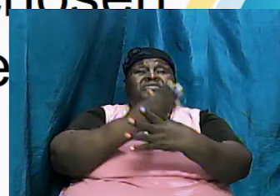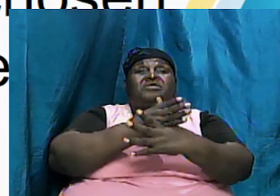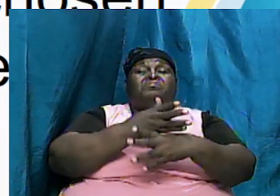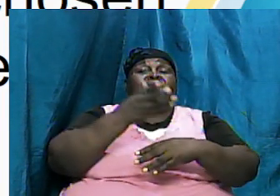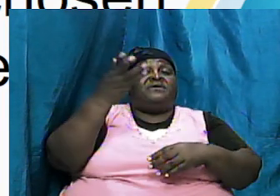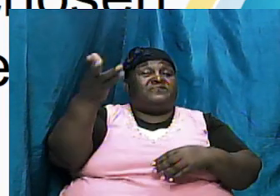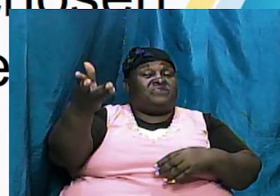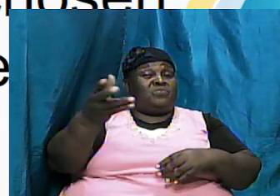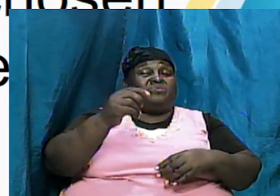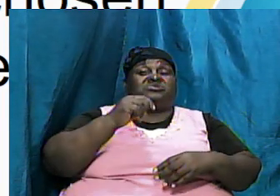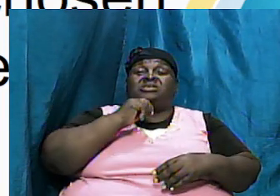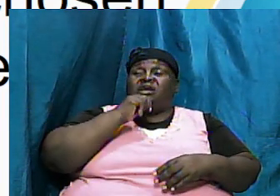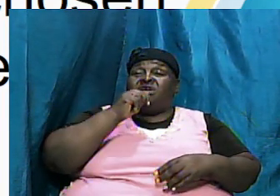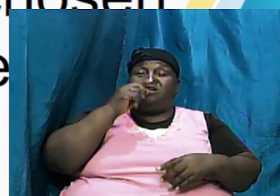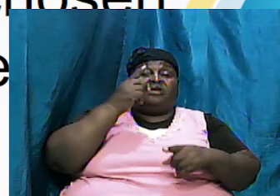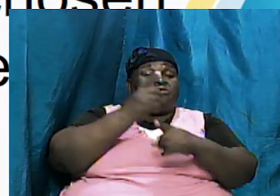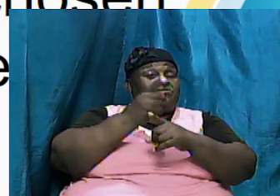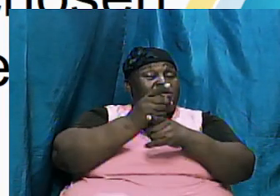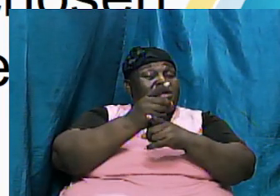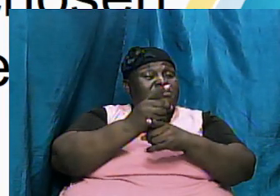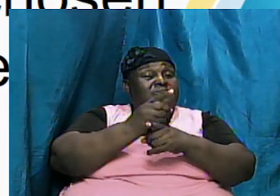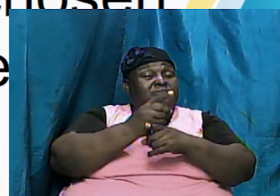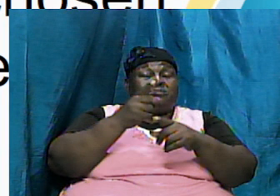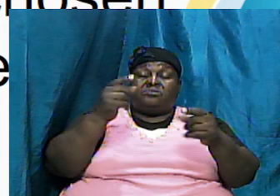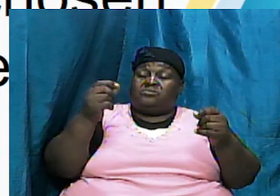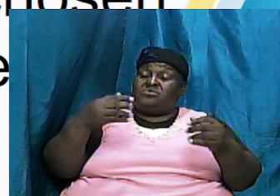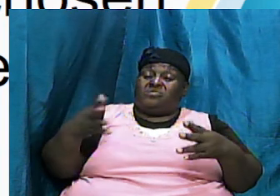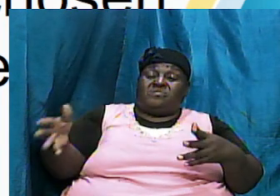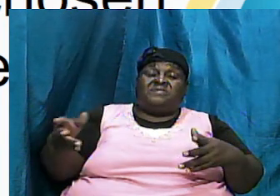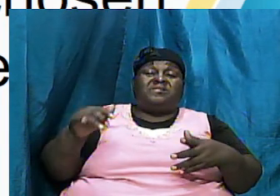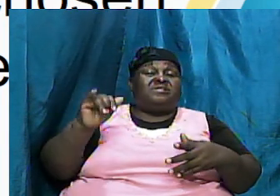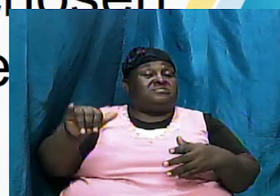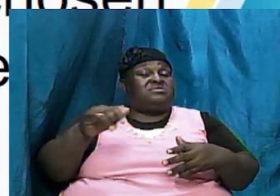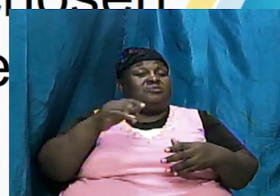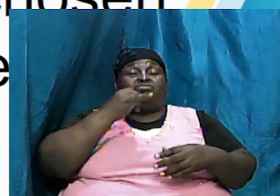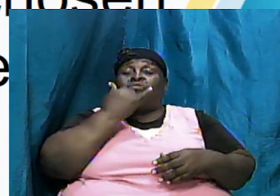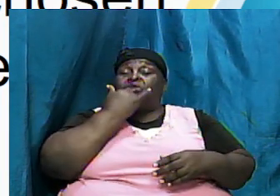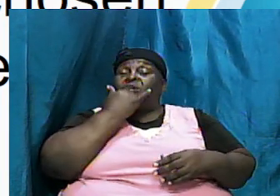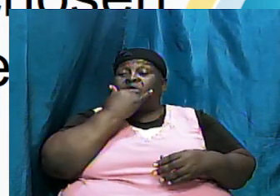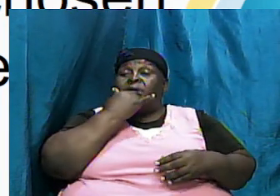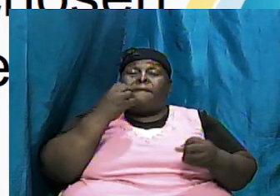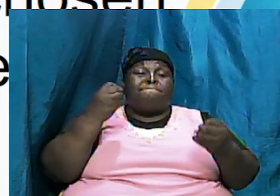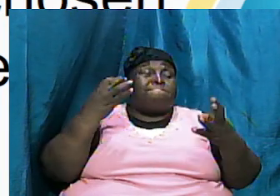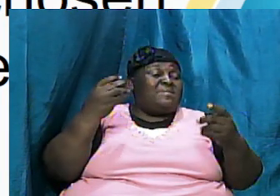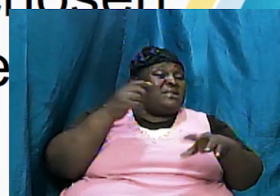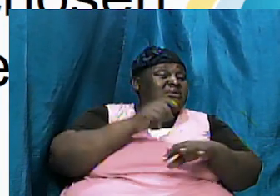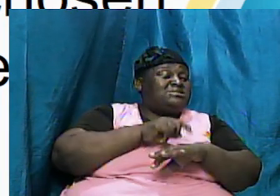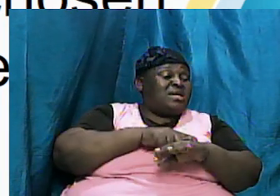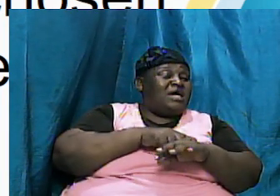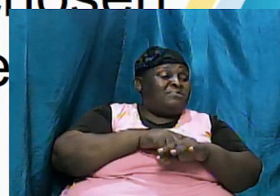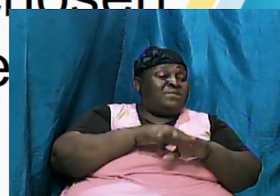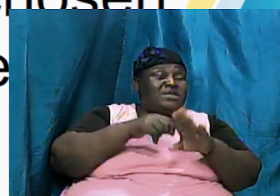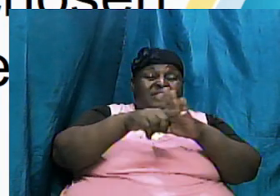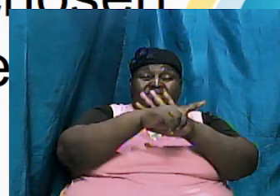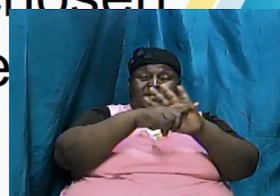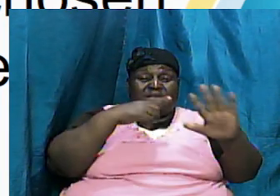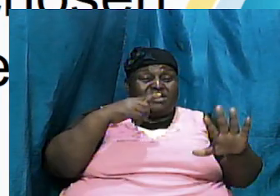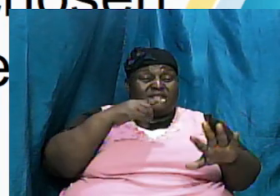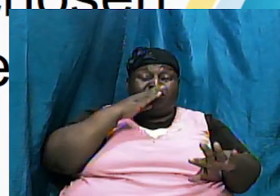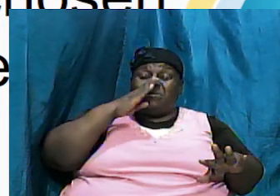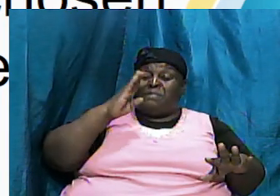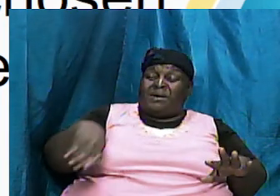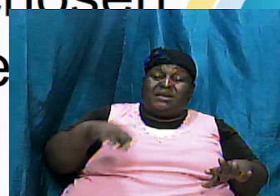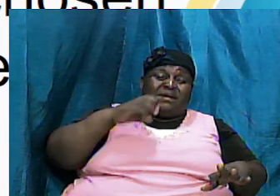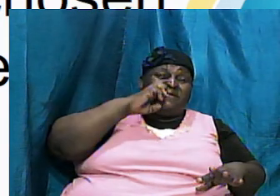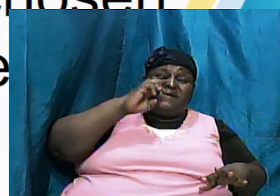influencing them to do things that were wrong and many times the negative and the bad and the